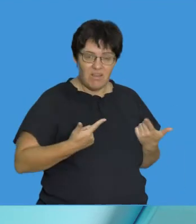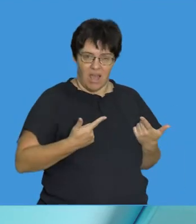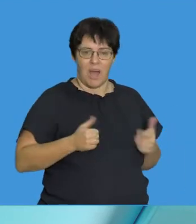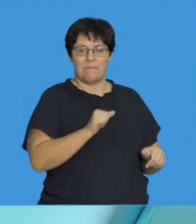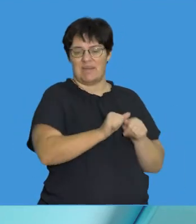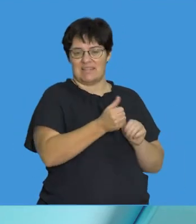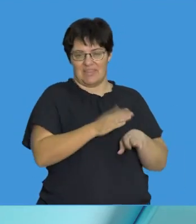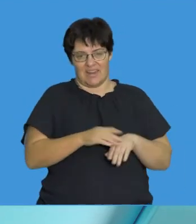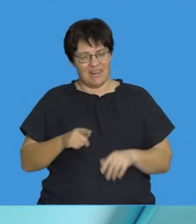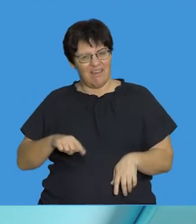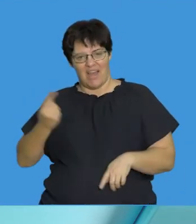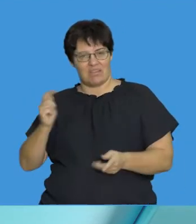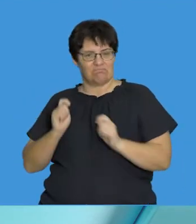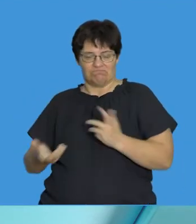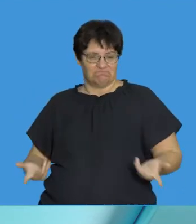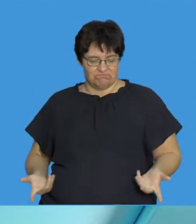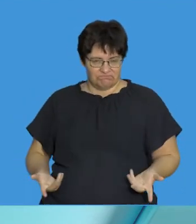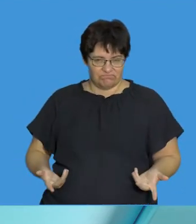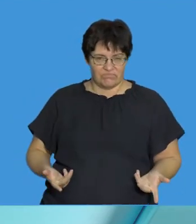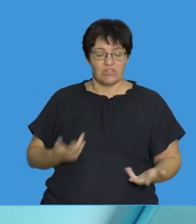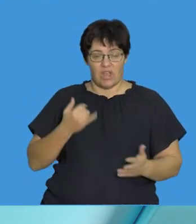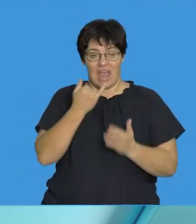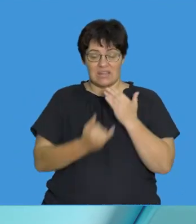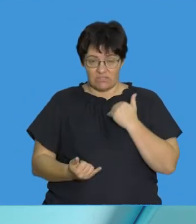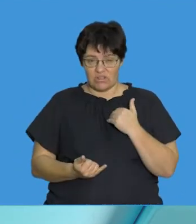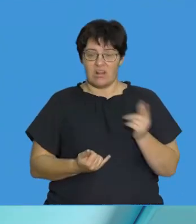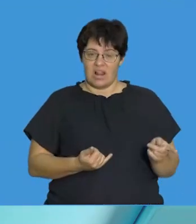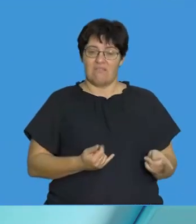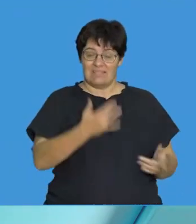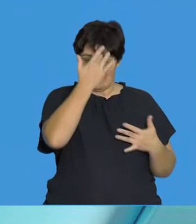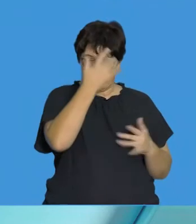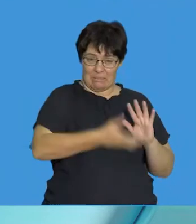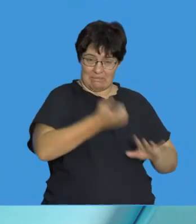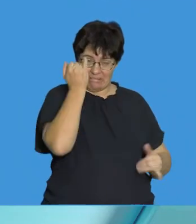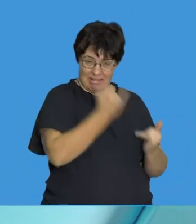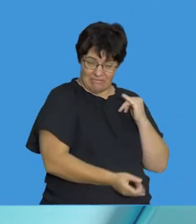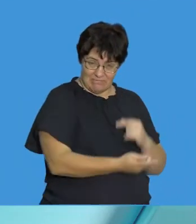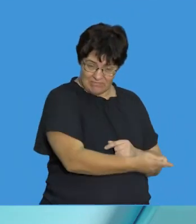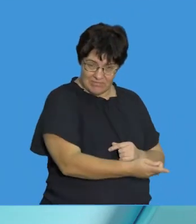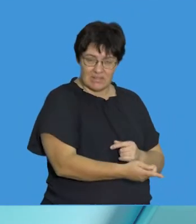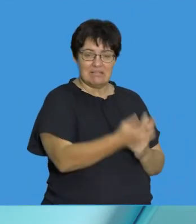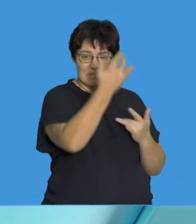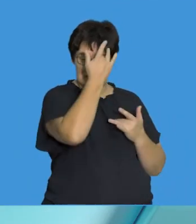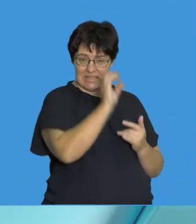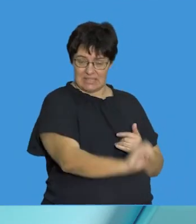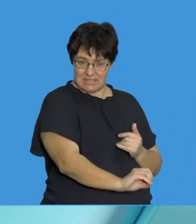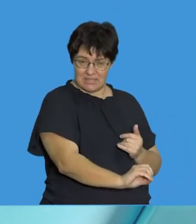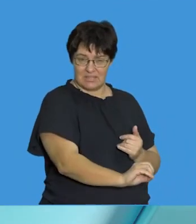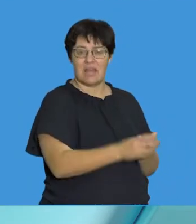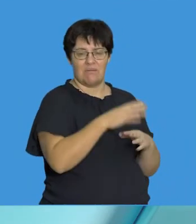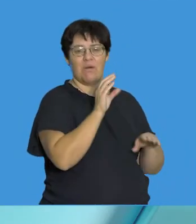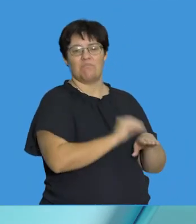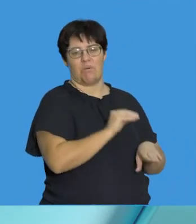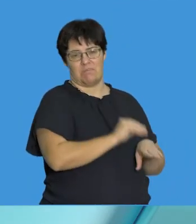So with sickle cell anemia, we do know that individuals that are affected by sickle cell anemia are generally having